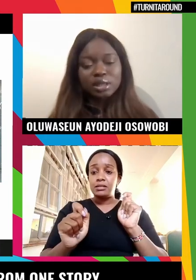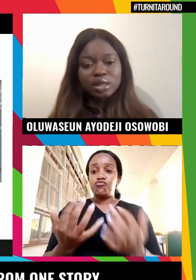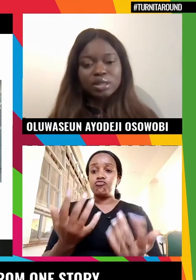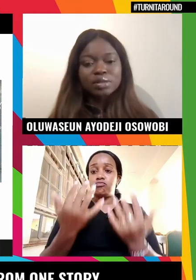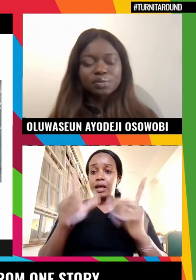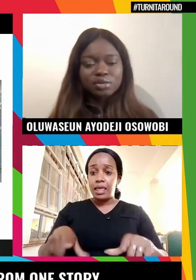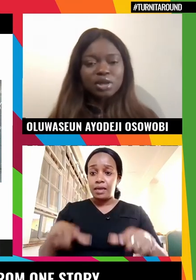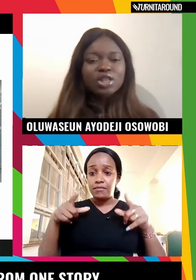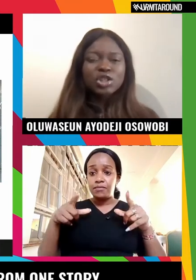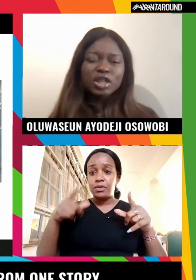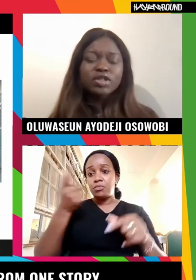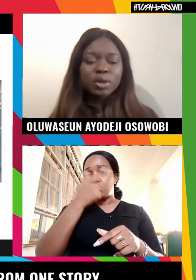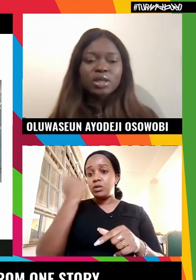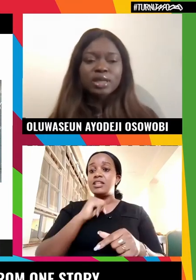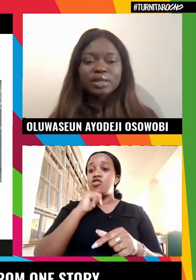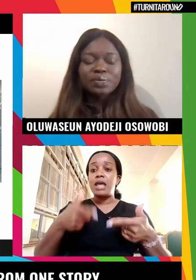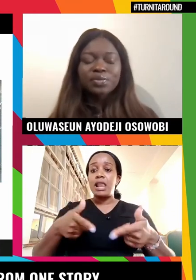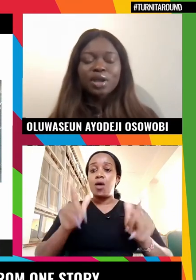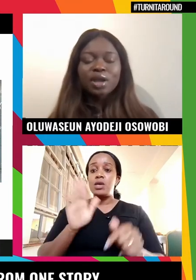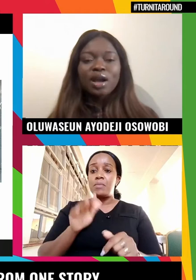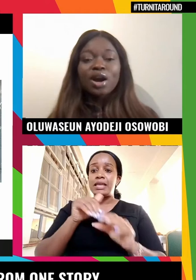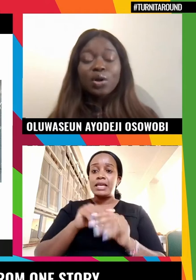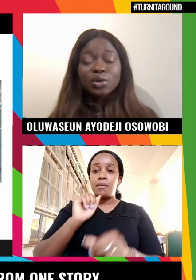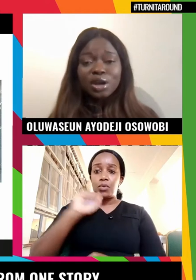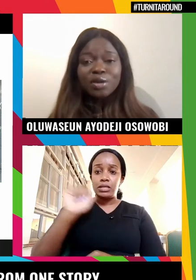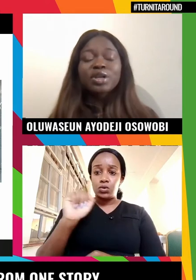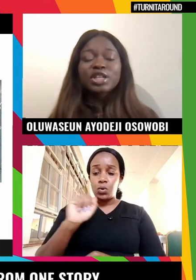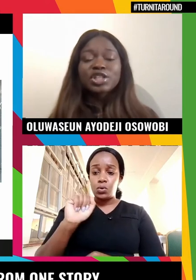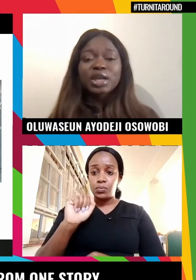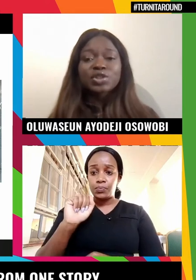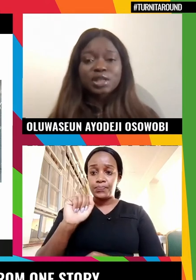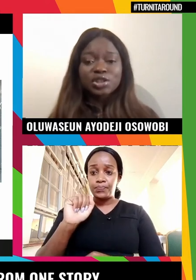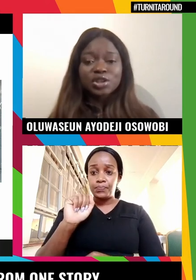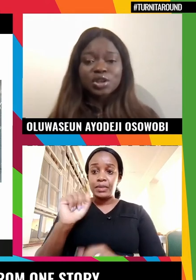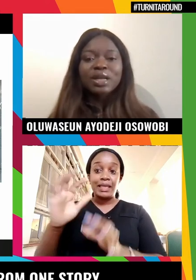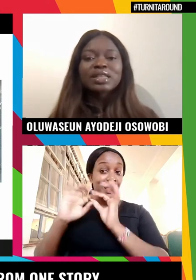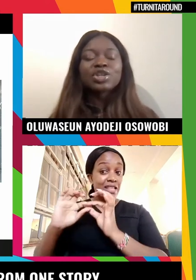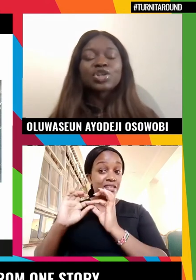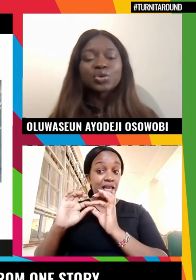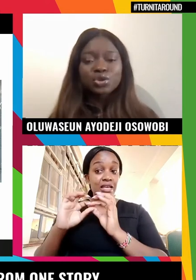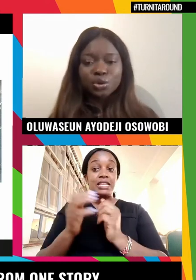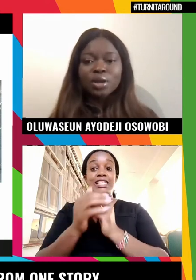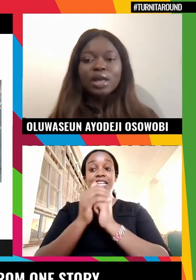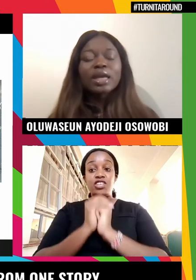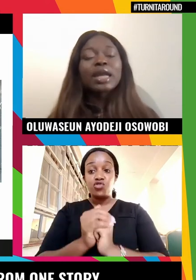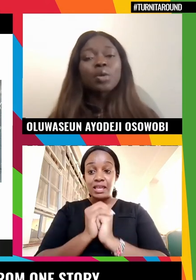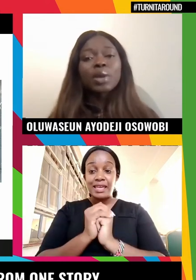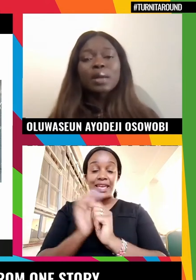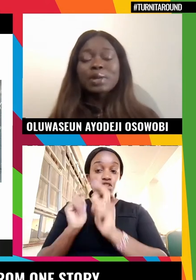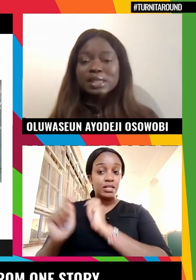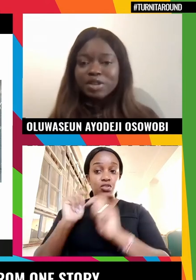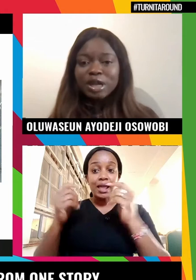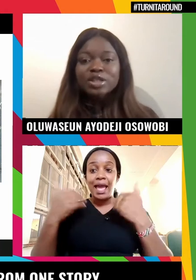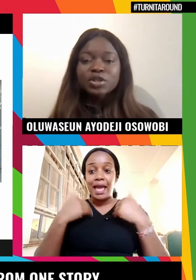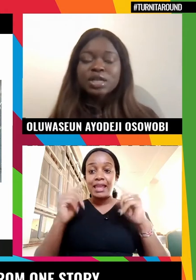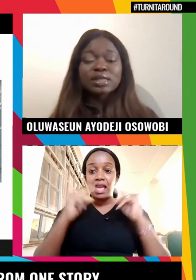in politics. Just to give you some context, culture, religion, and tradition plays a huge role in how women